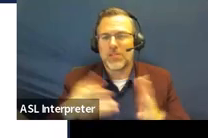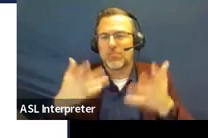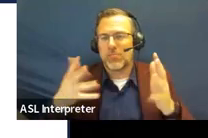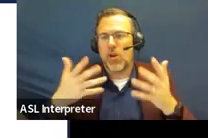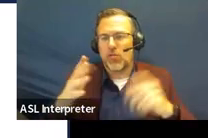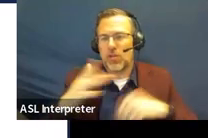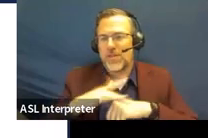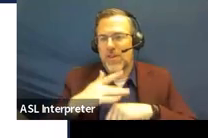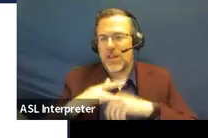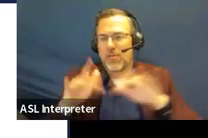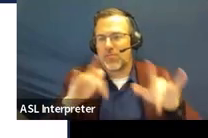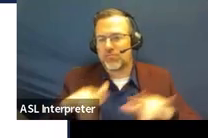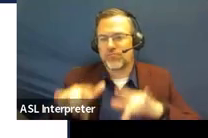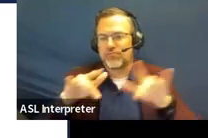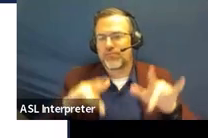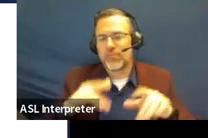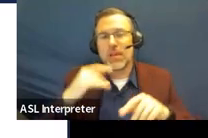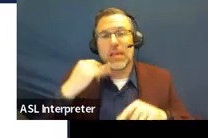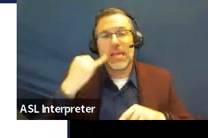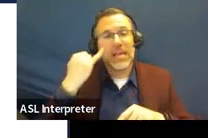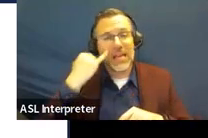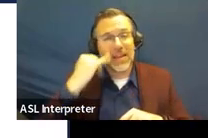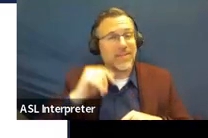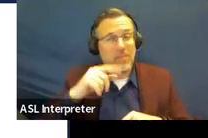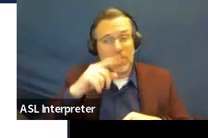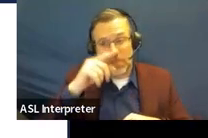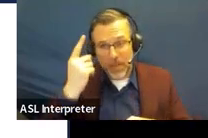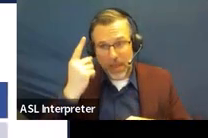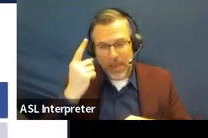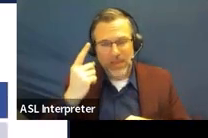if they're not linked yet, they're not available yet, but they will be.